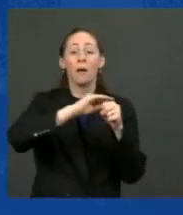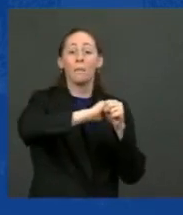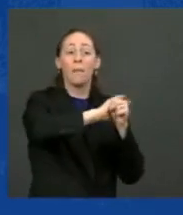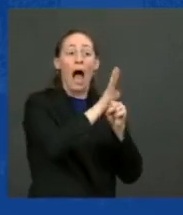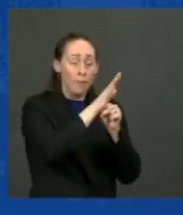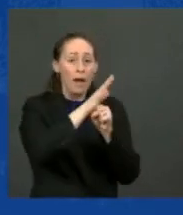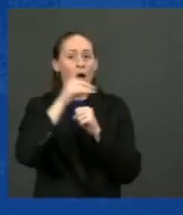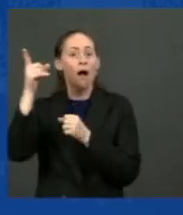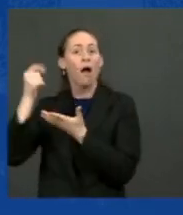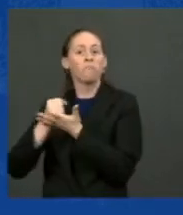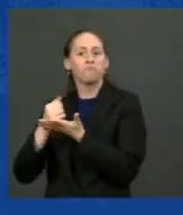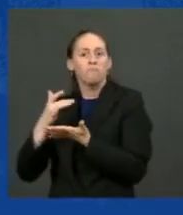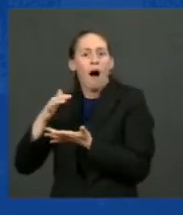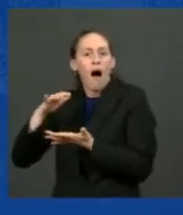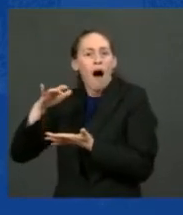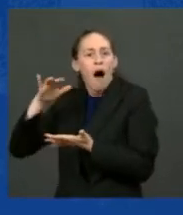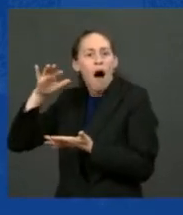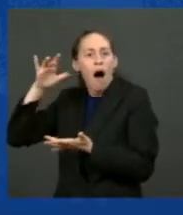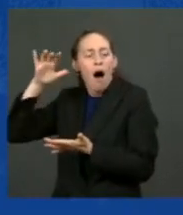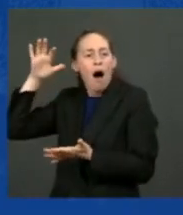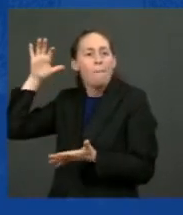$1 trillion.